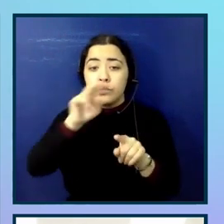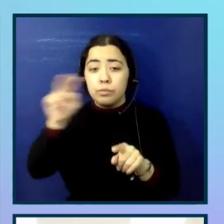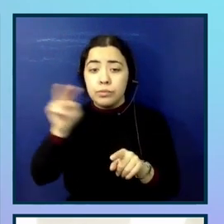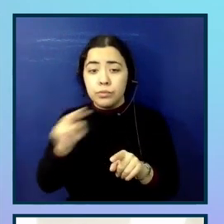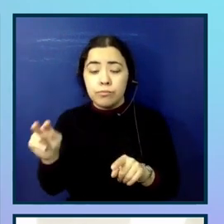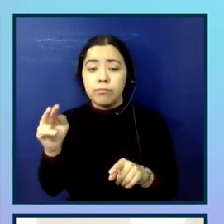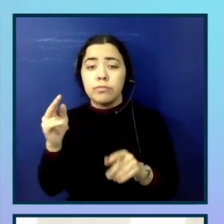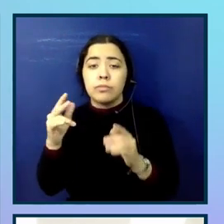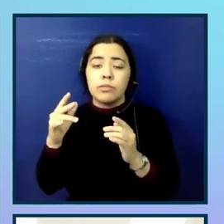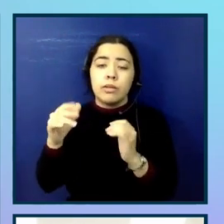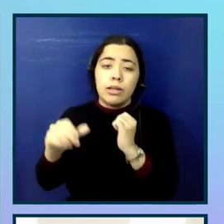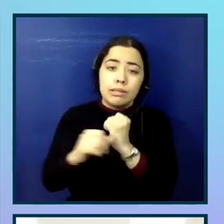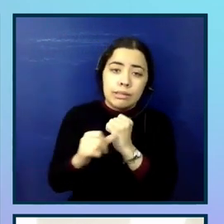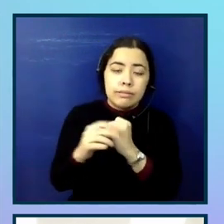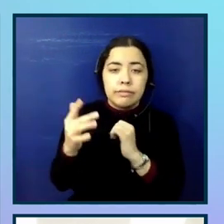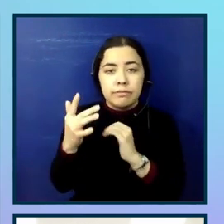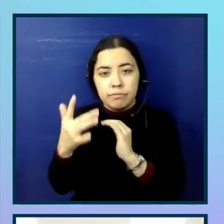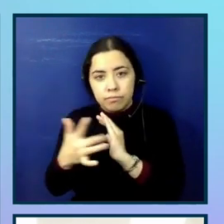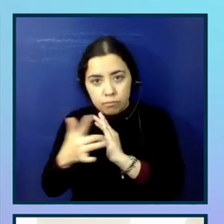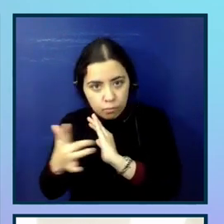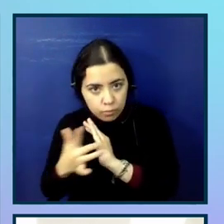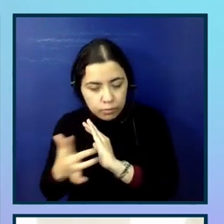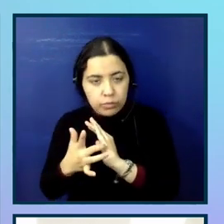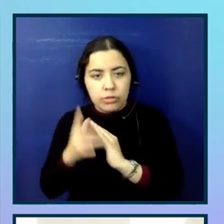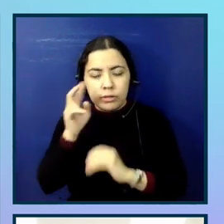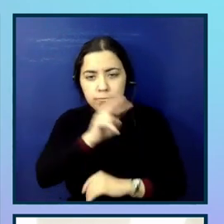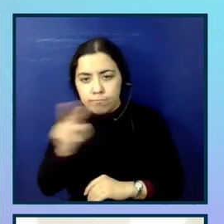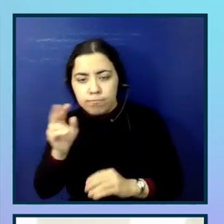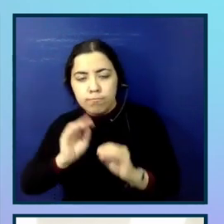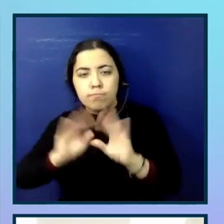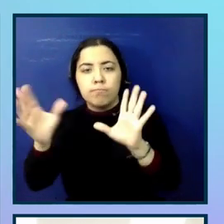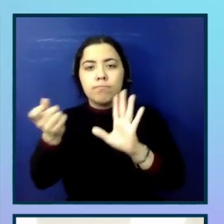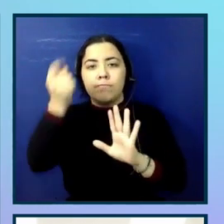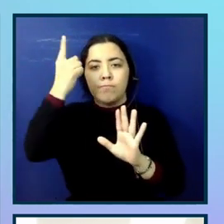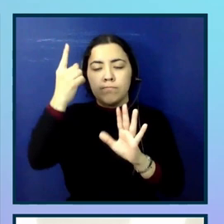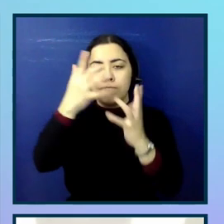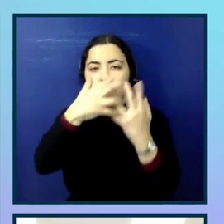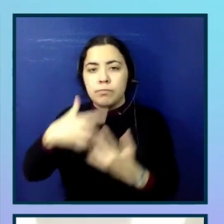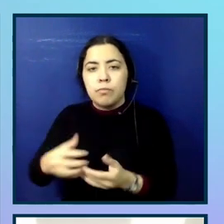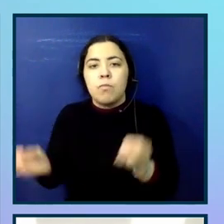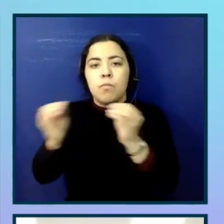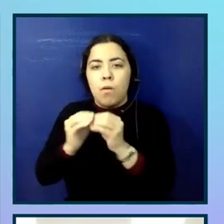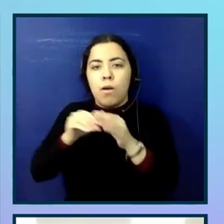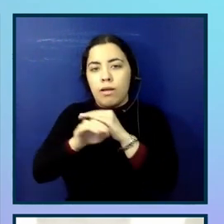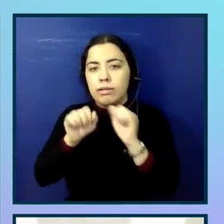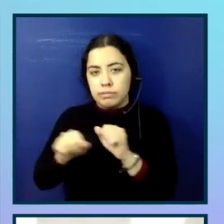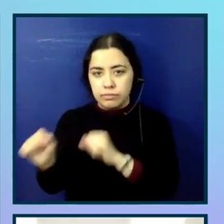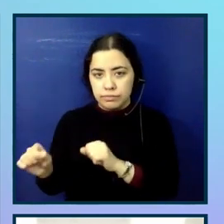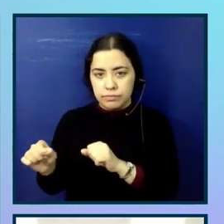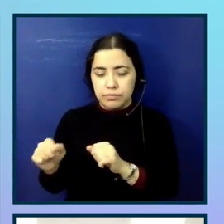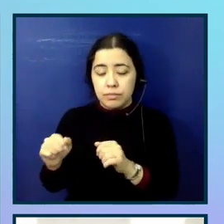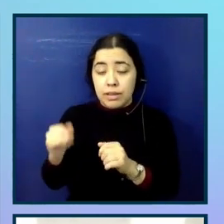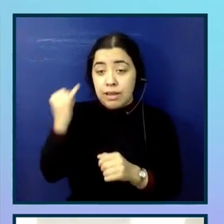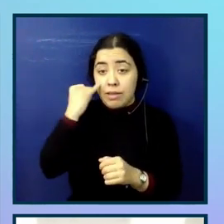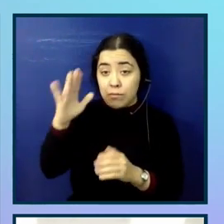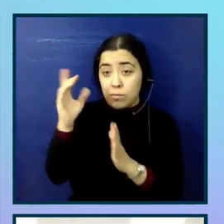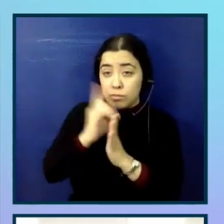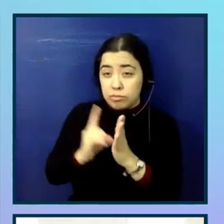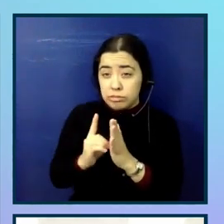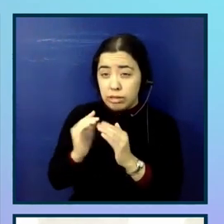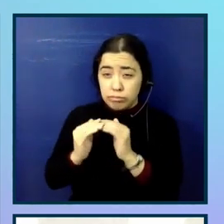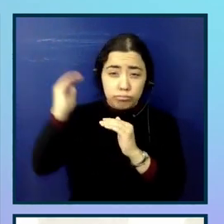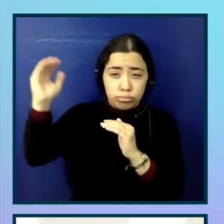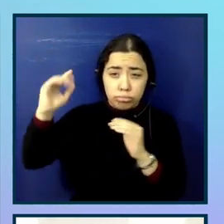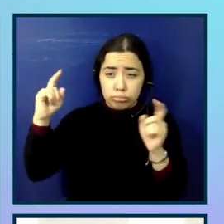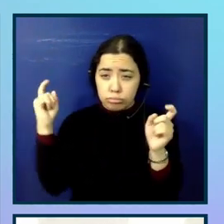assistive technologies like screen readers. It also helps to identify areas where the designs might be overly complicated and where